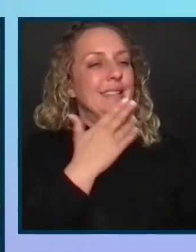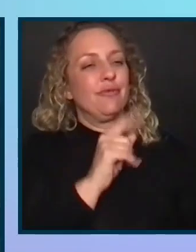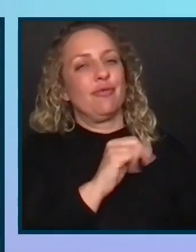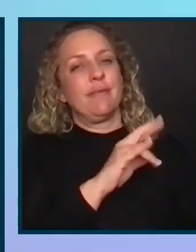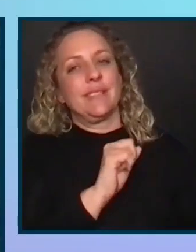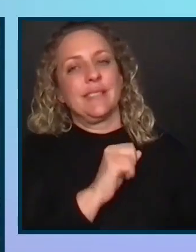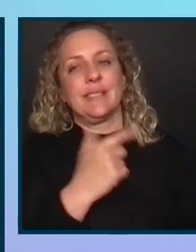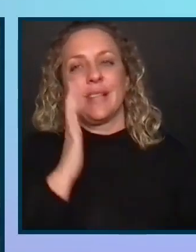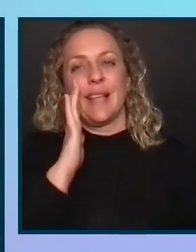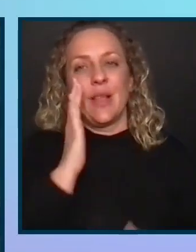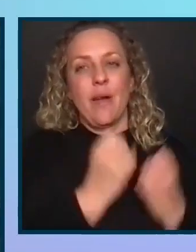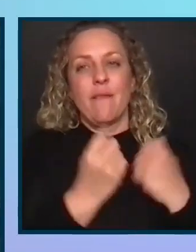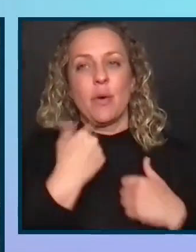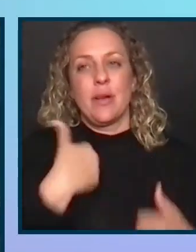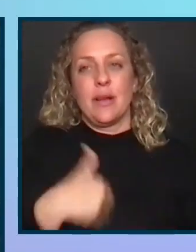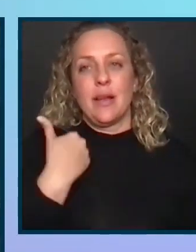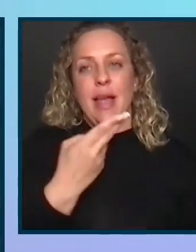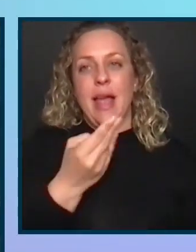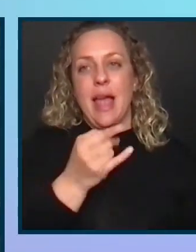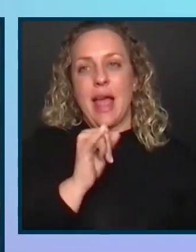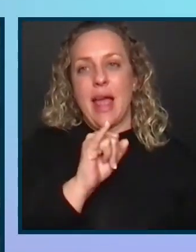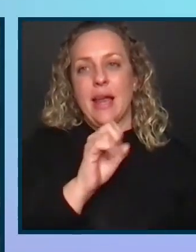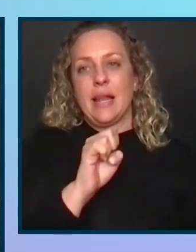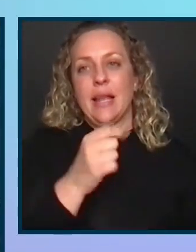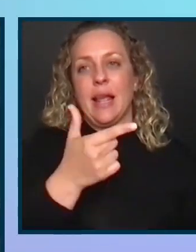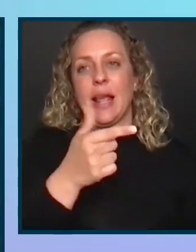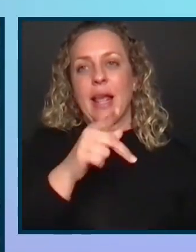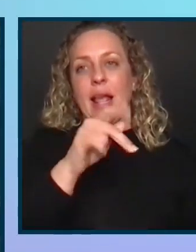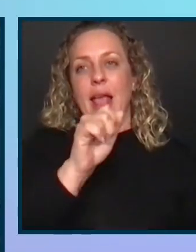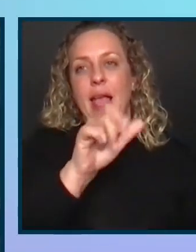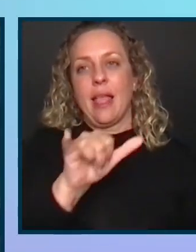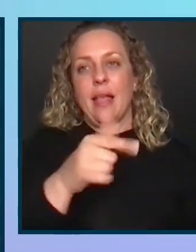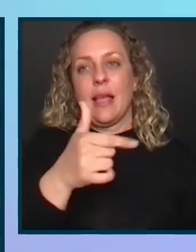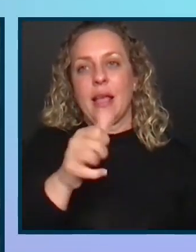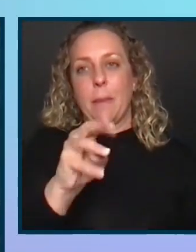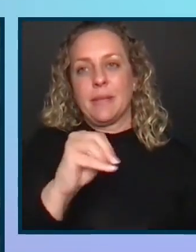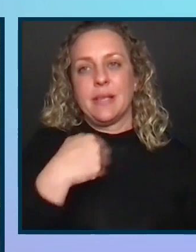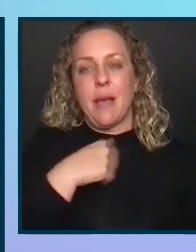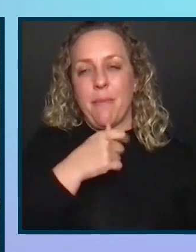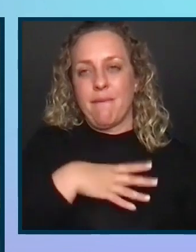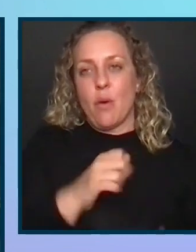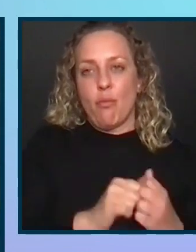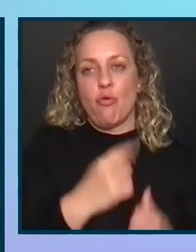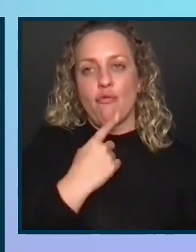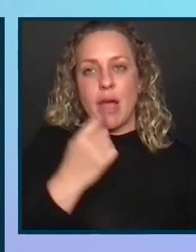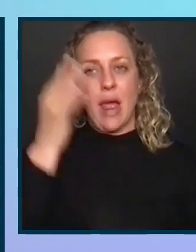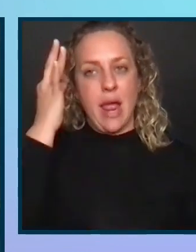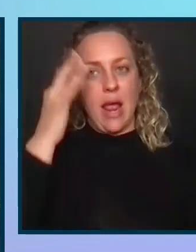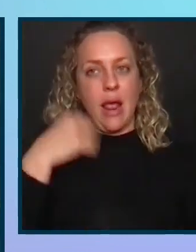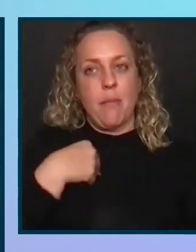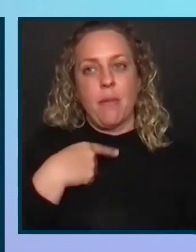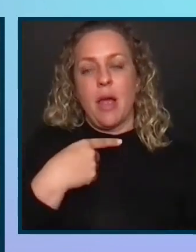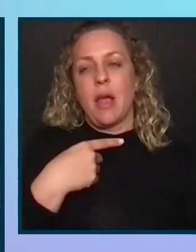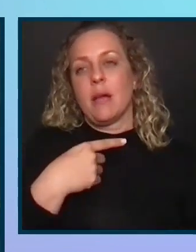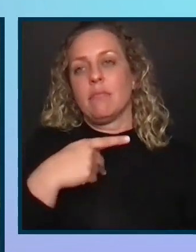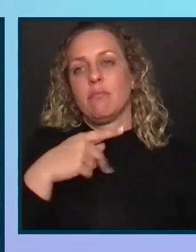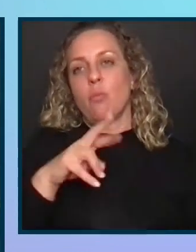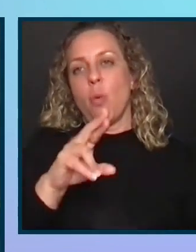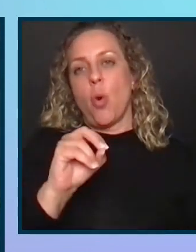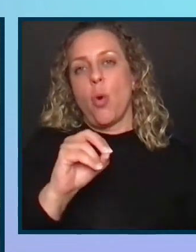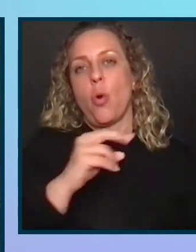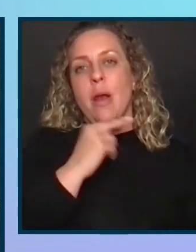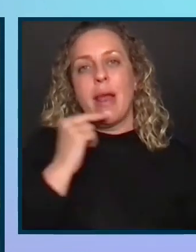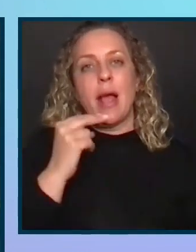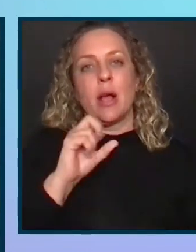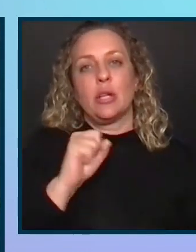Hi, everybody. My name is Heidi Kelly Gibson. I am female with red hair, and my pronouns are she, her. I am certified